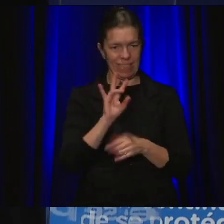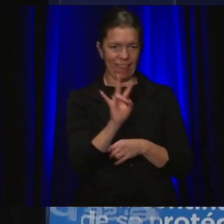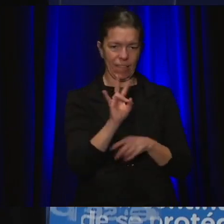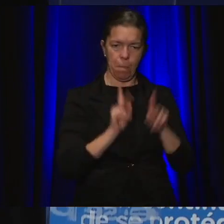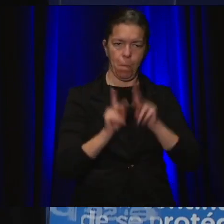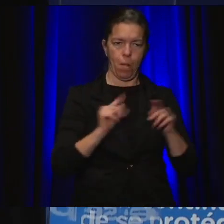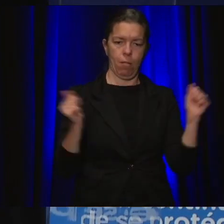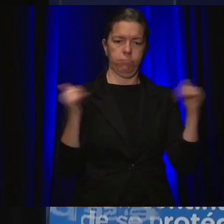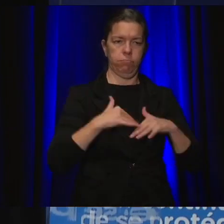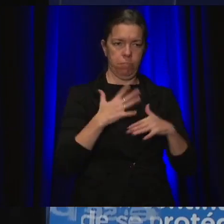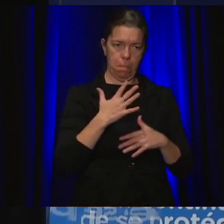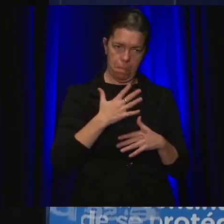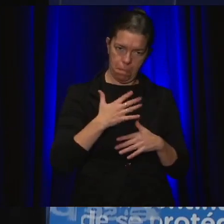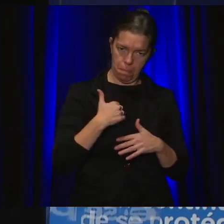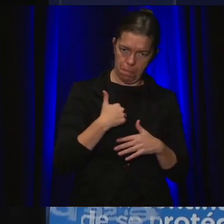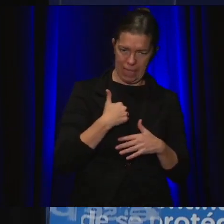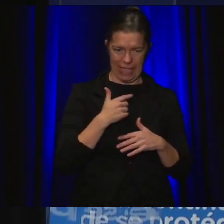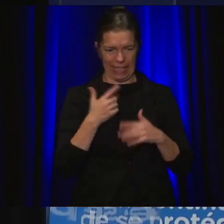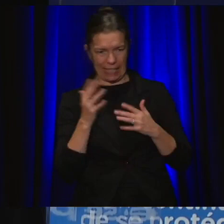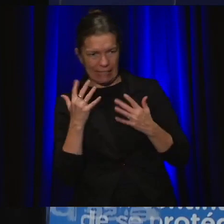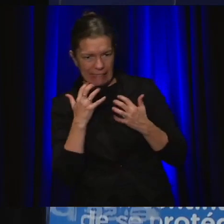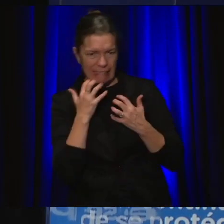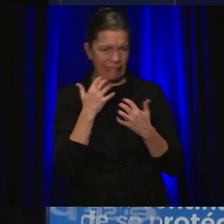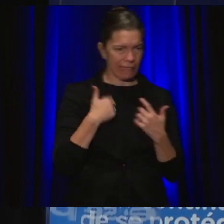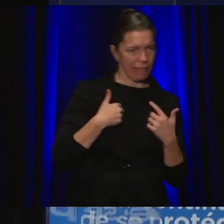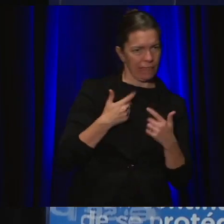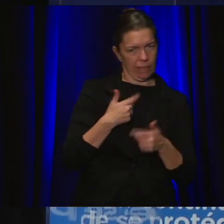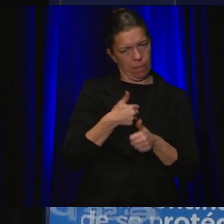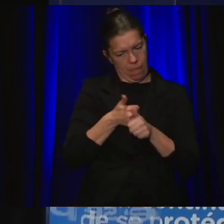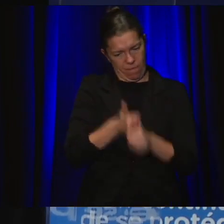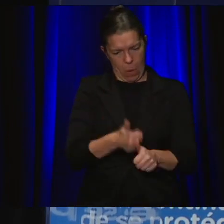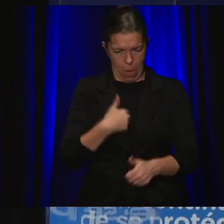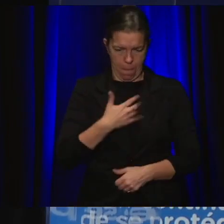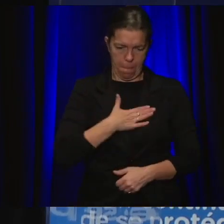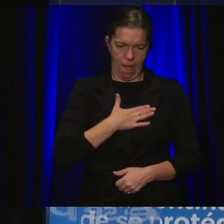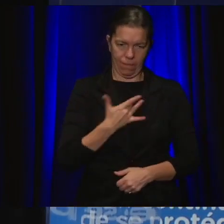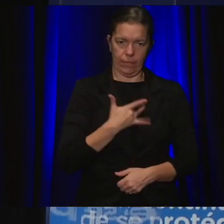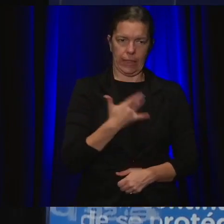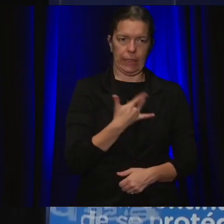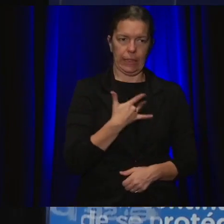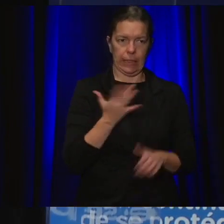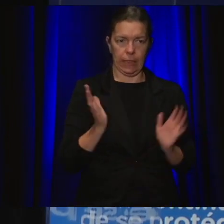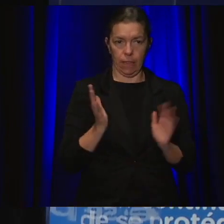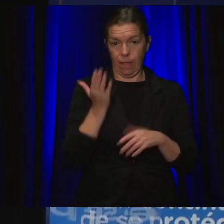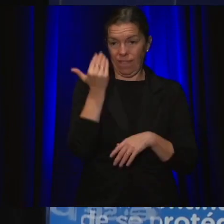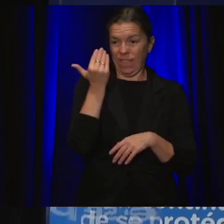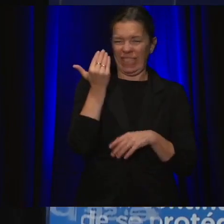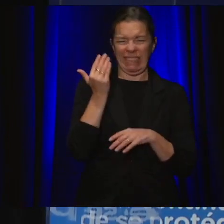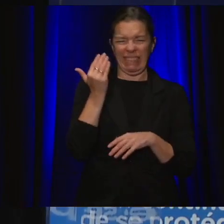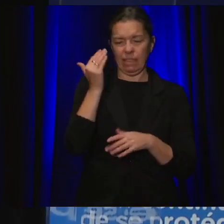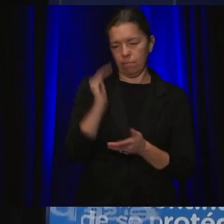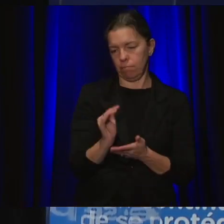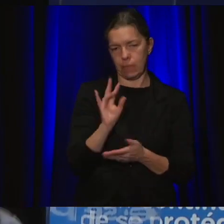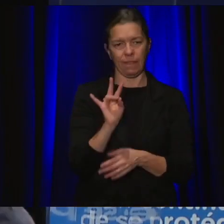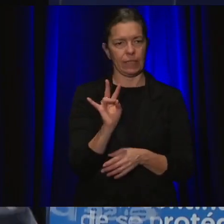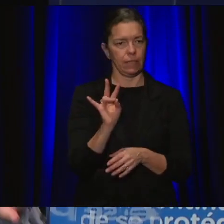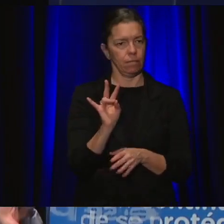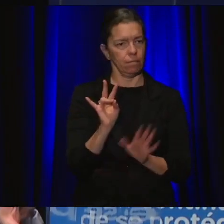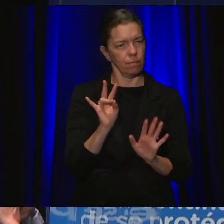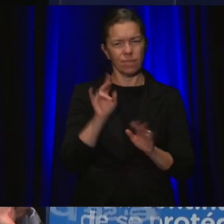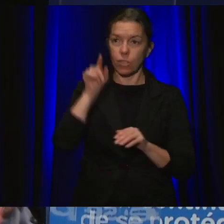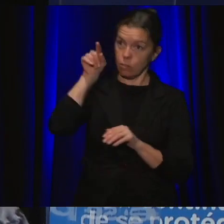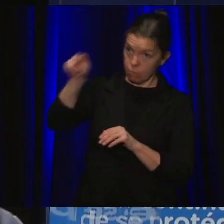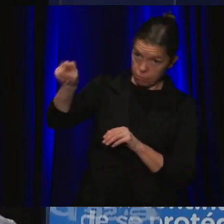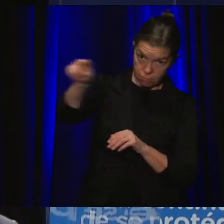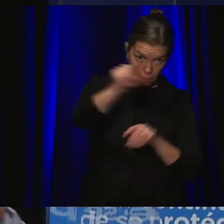responsibility to decide. Even if I say 10, there's gonna be people who are gonna do a 40 person party, you know. And comparing to other